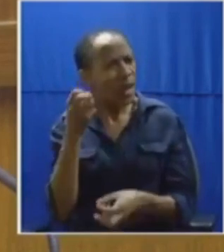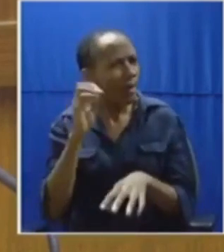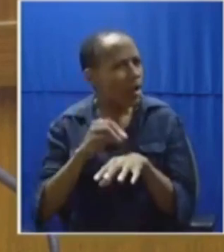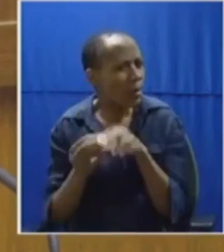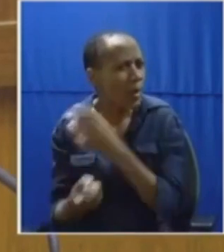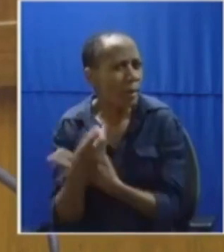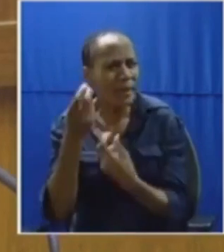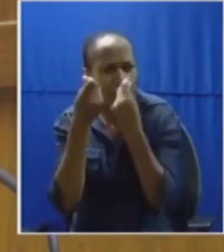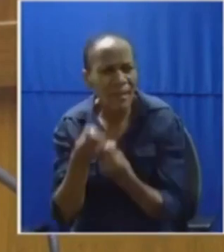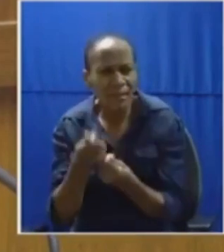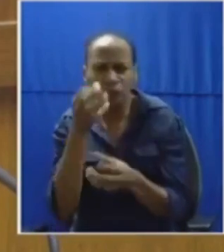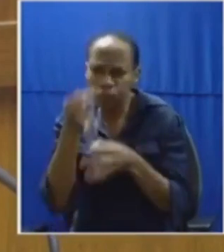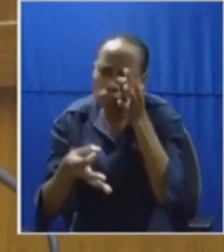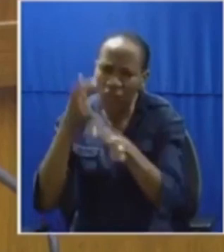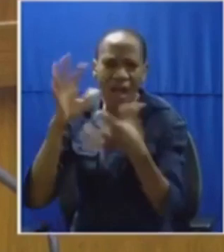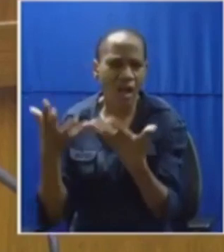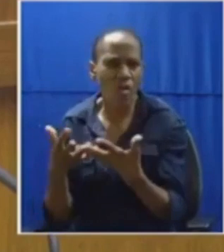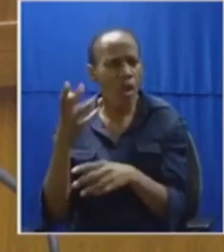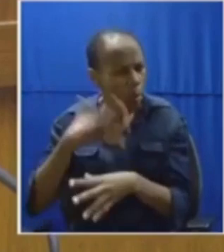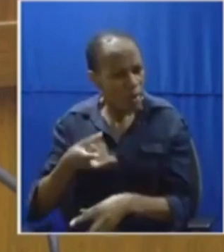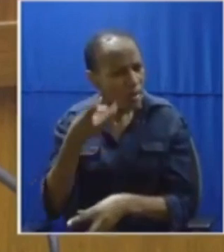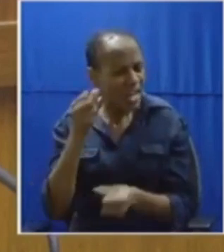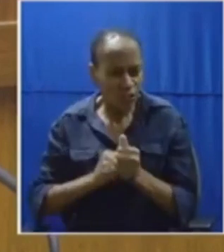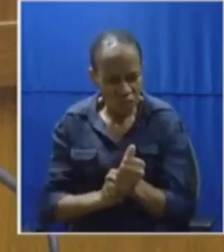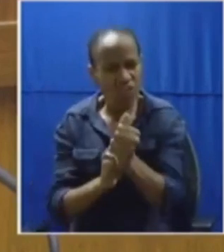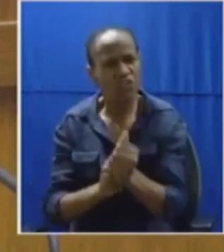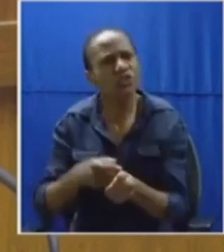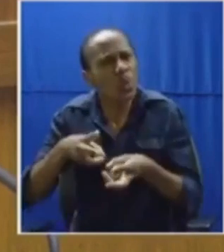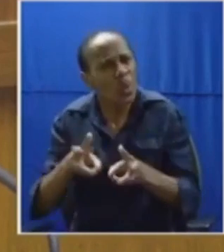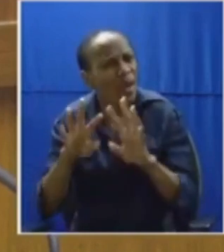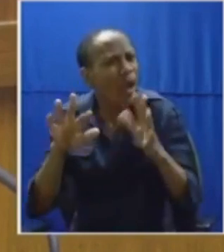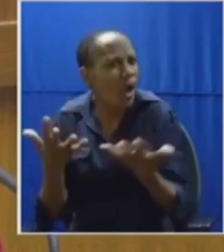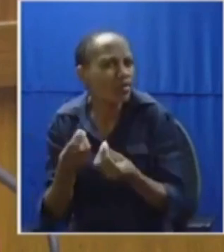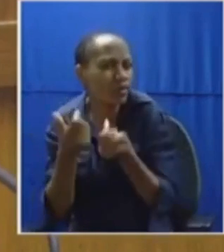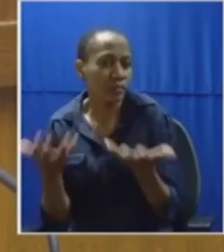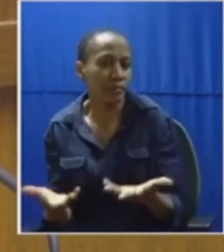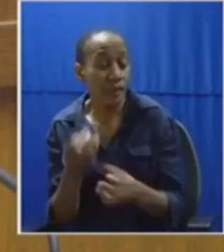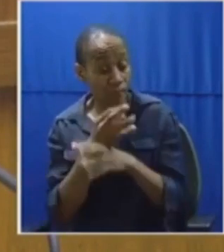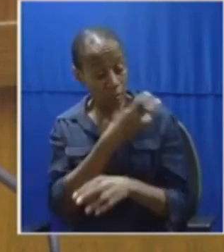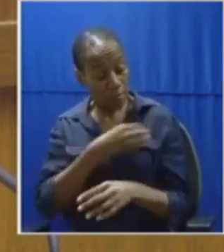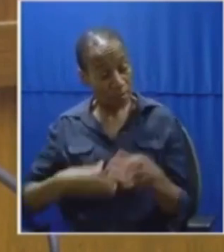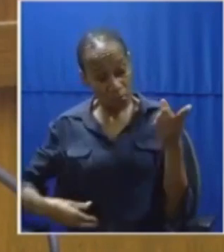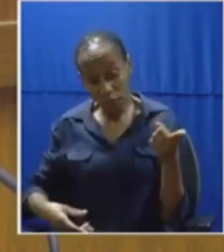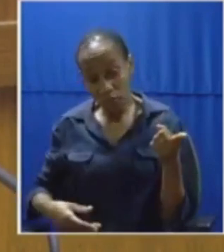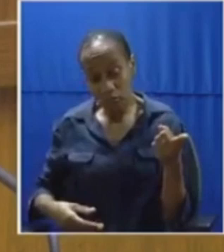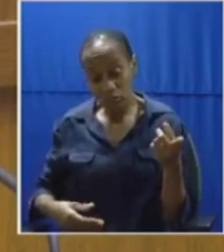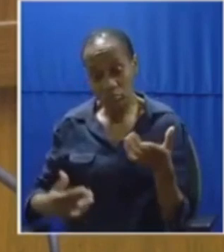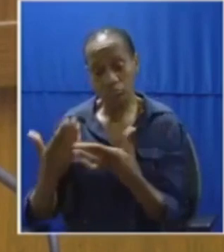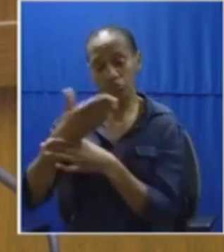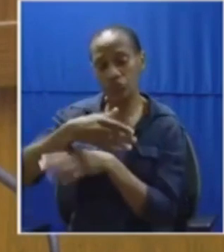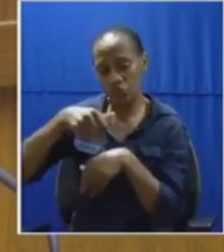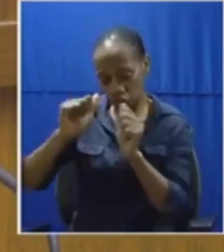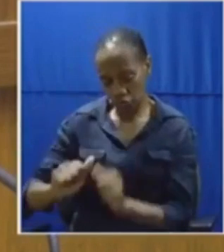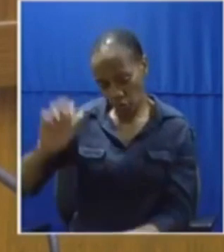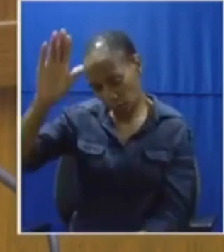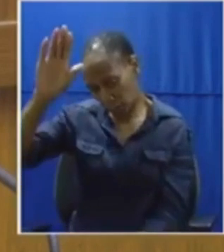and you don't provide structural and strategic diagnosis of the asset. Mr. President, you have completely abandoned